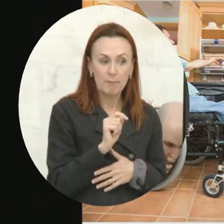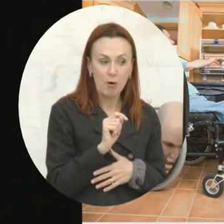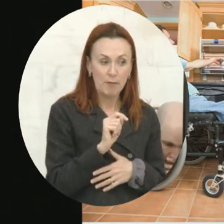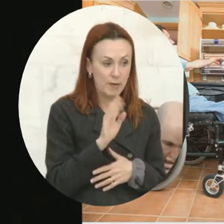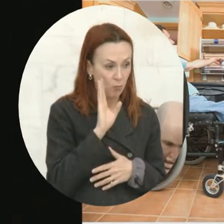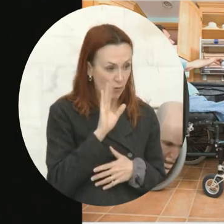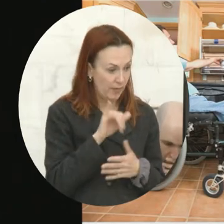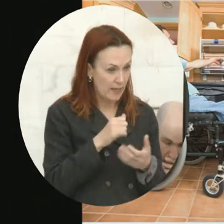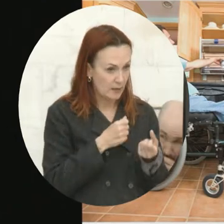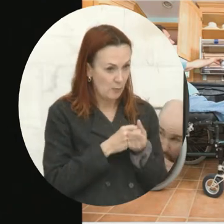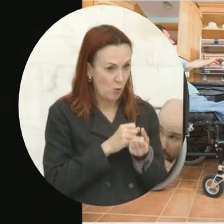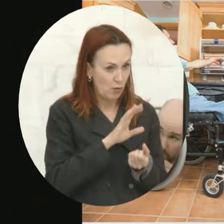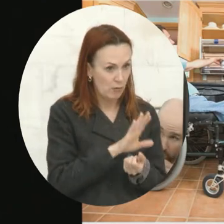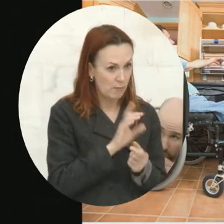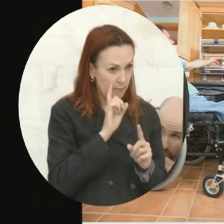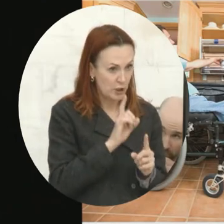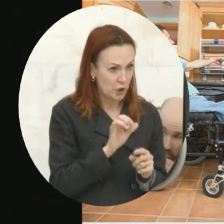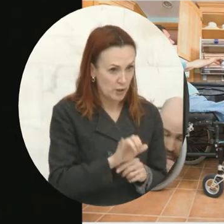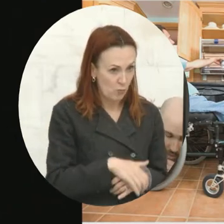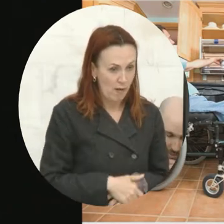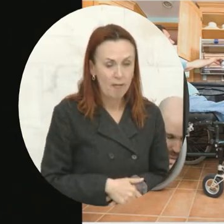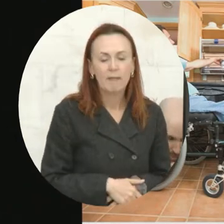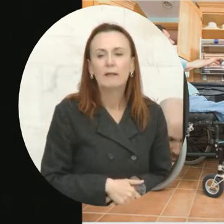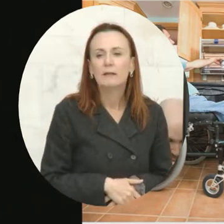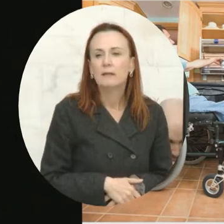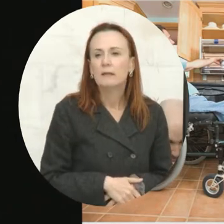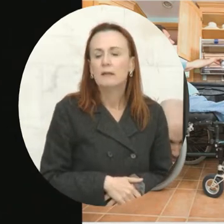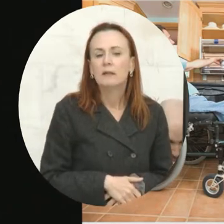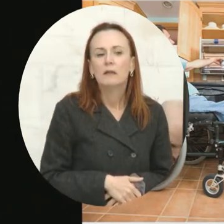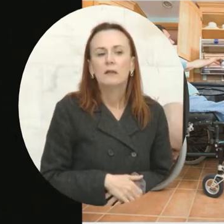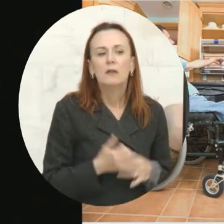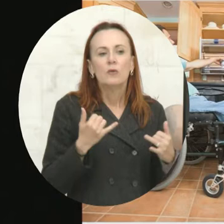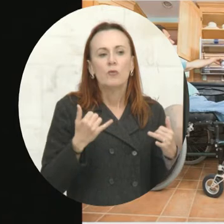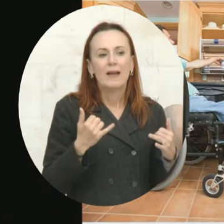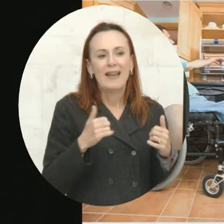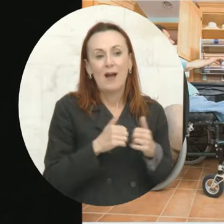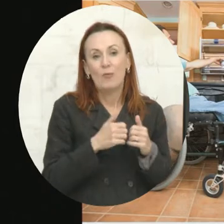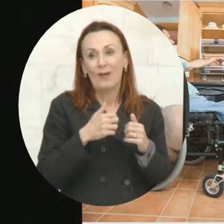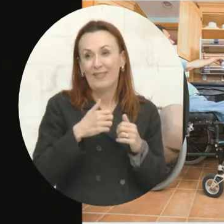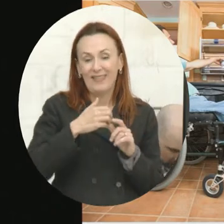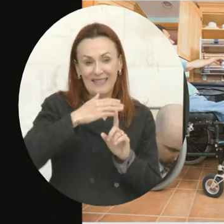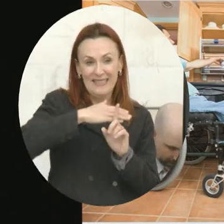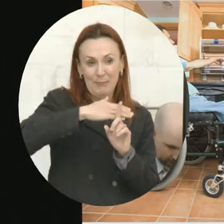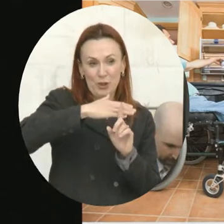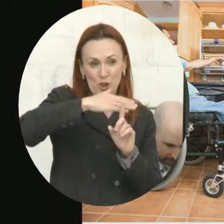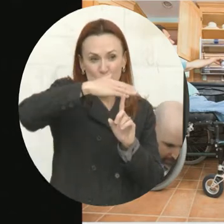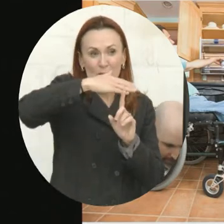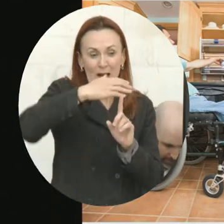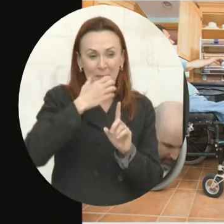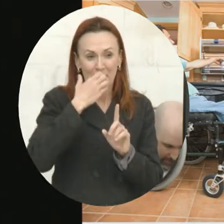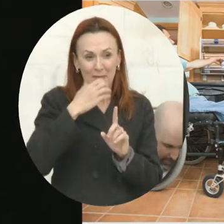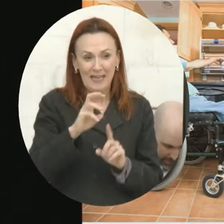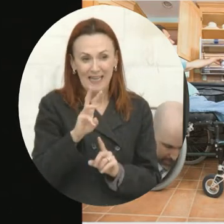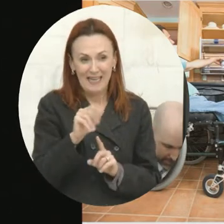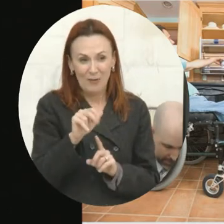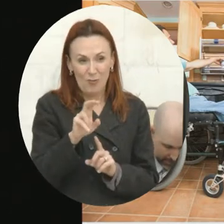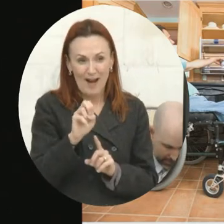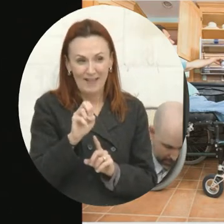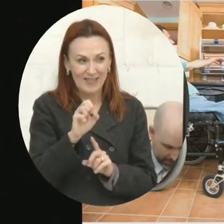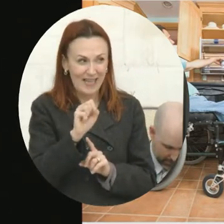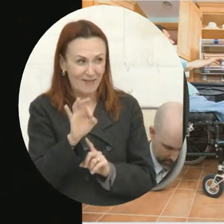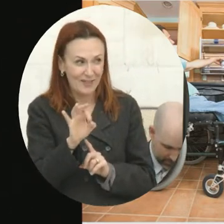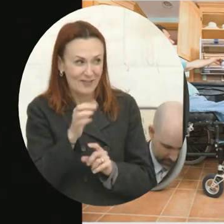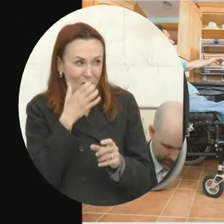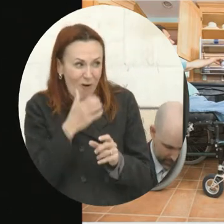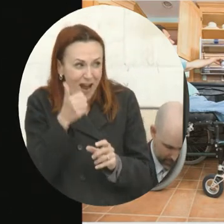their mission as well, right? And this is something we're dealing right now with heat waves, is we're finding out in San Francisco that it's getting hotter every year,